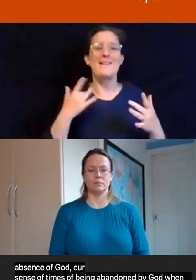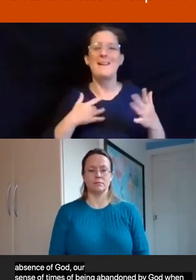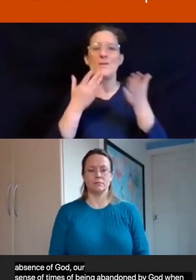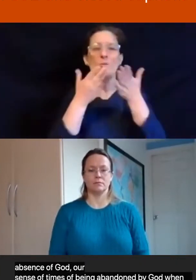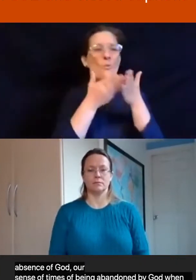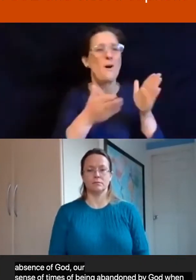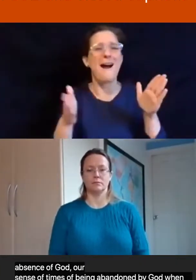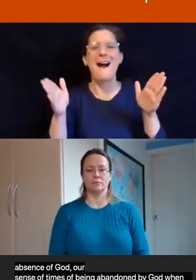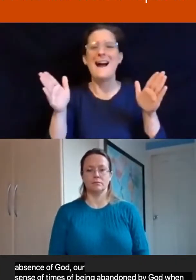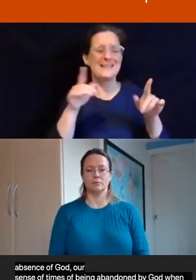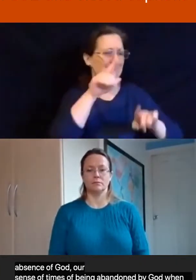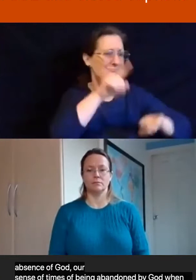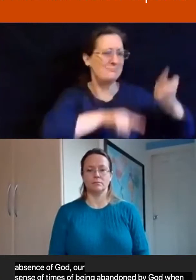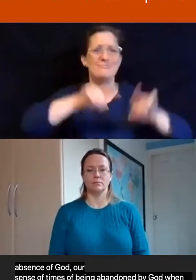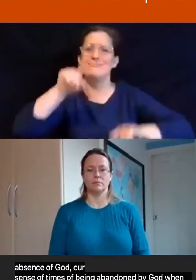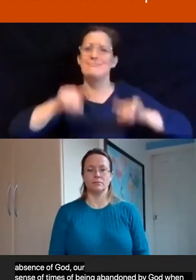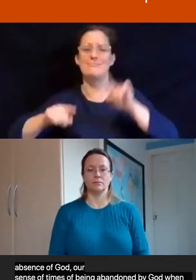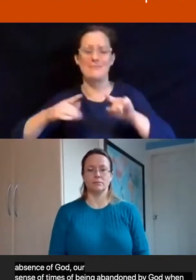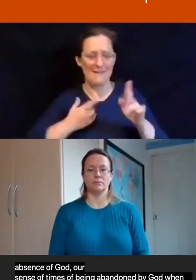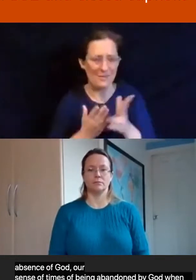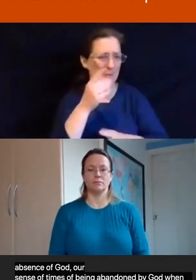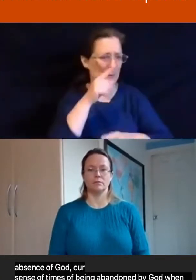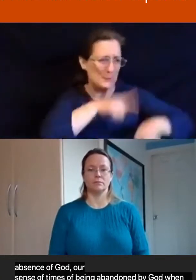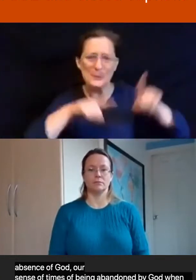spectrum of all these things, and so much more.